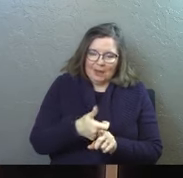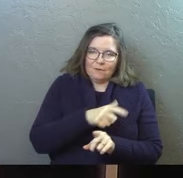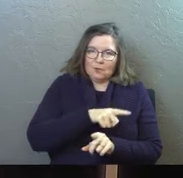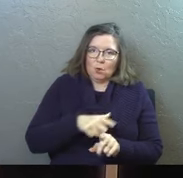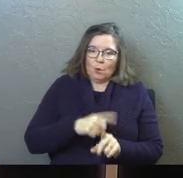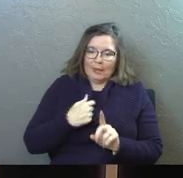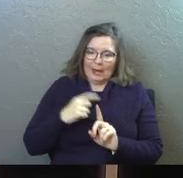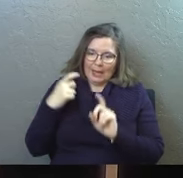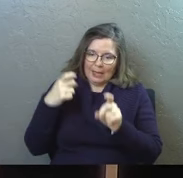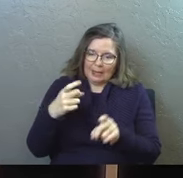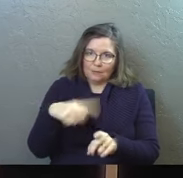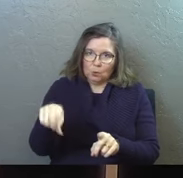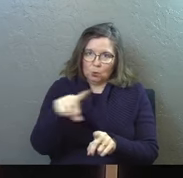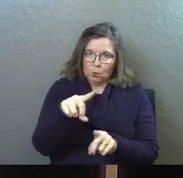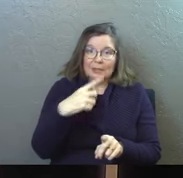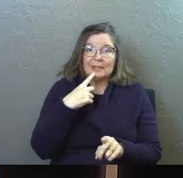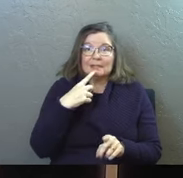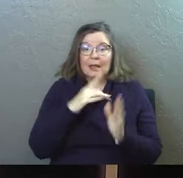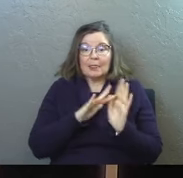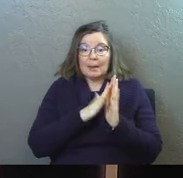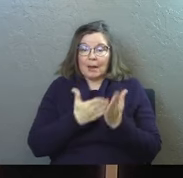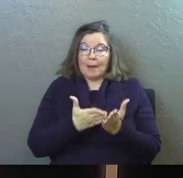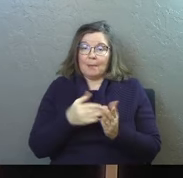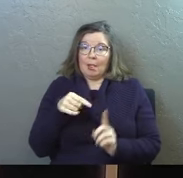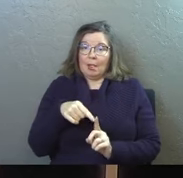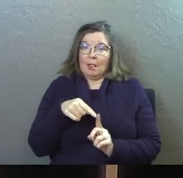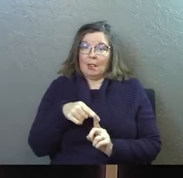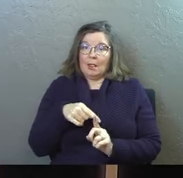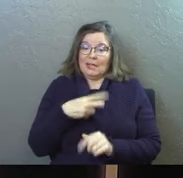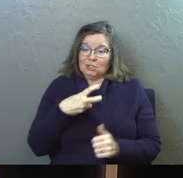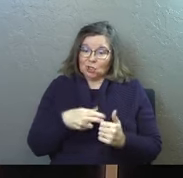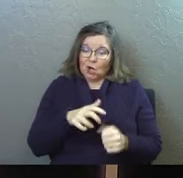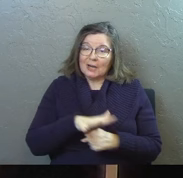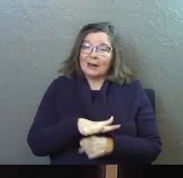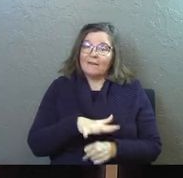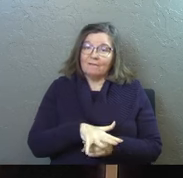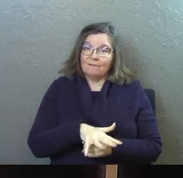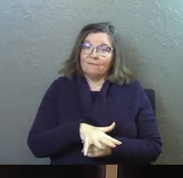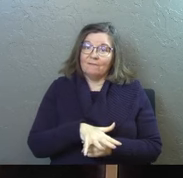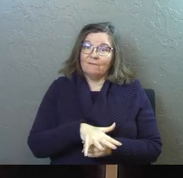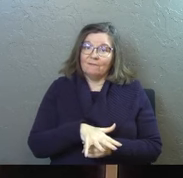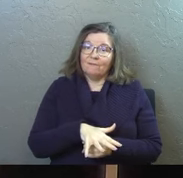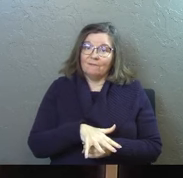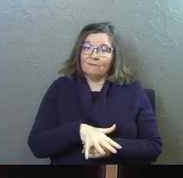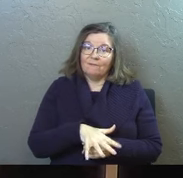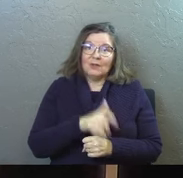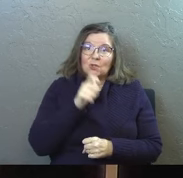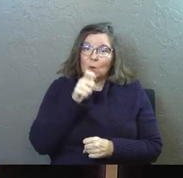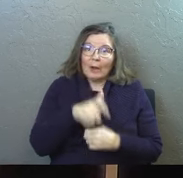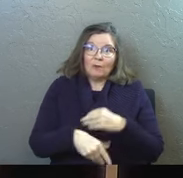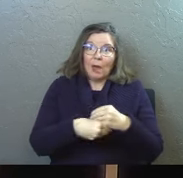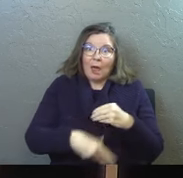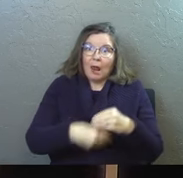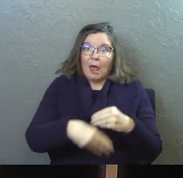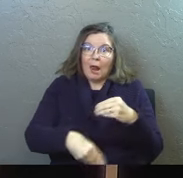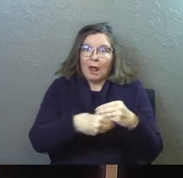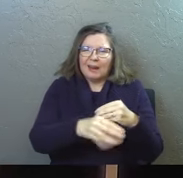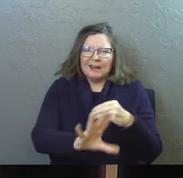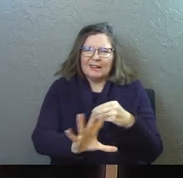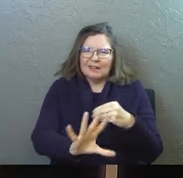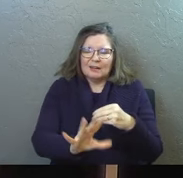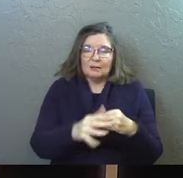that I am giving to you he says the Bible is hard enough you don't get to add stuff